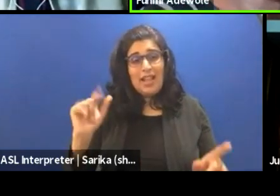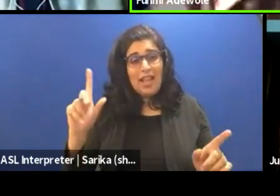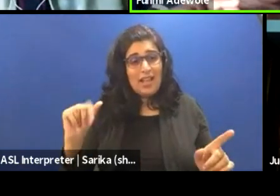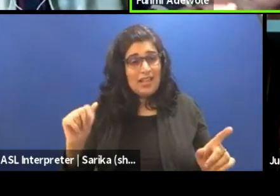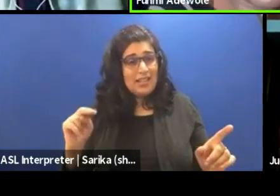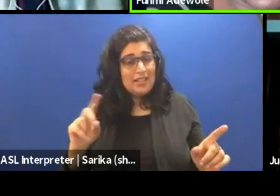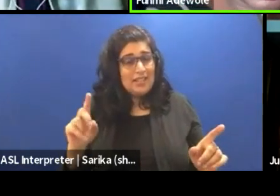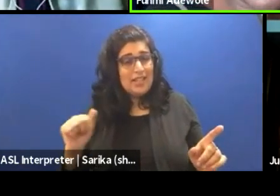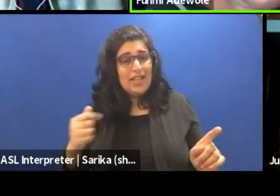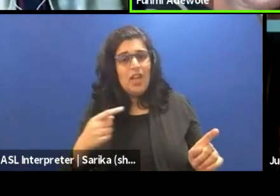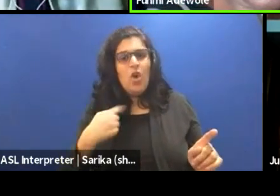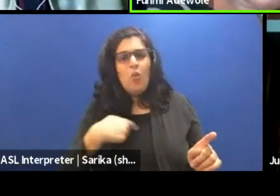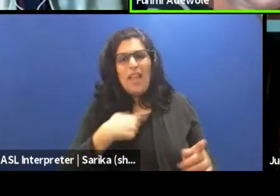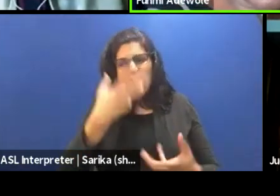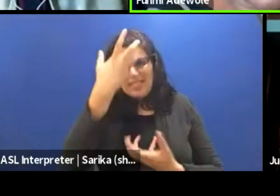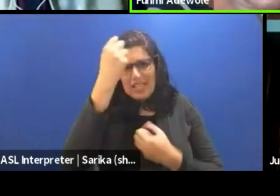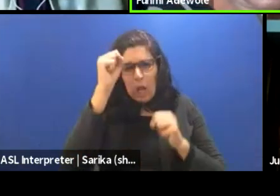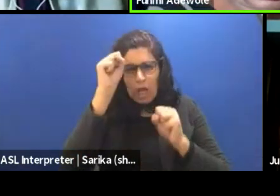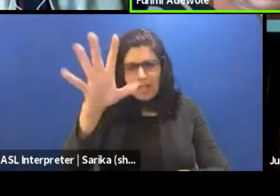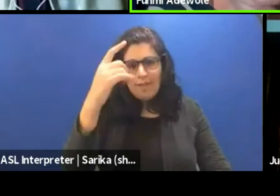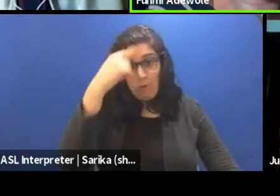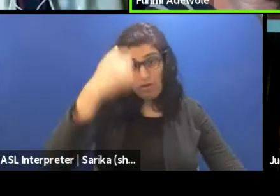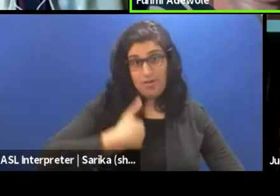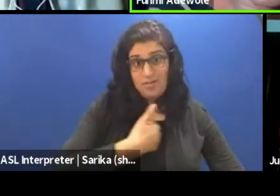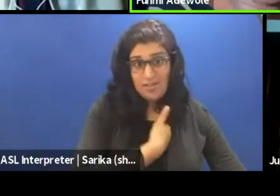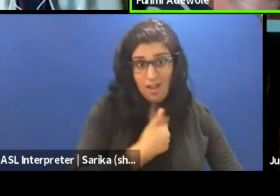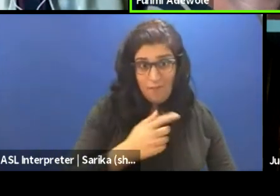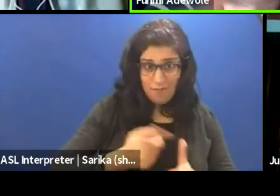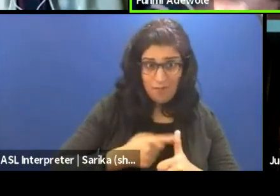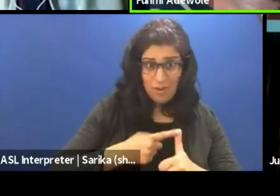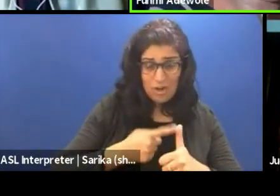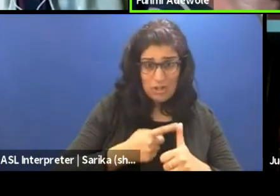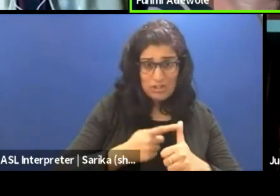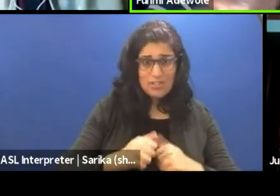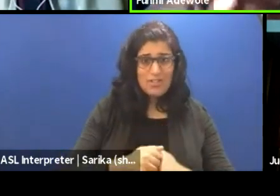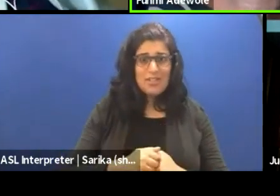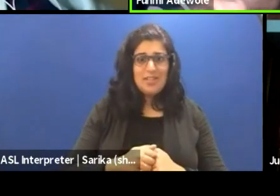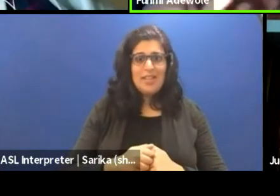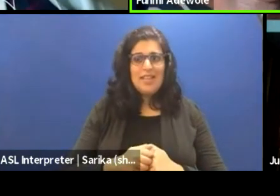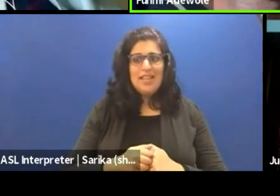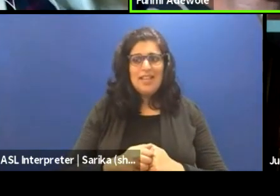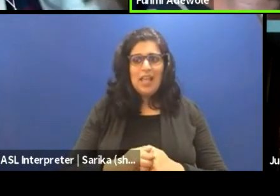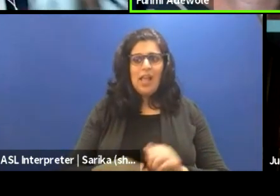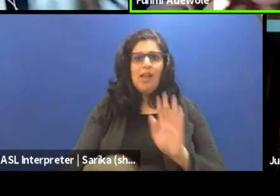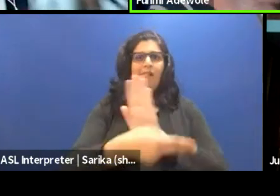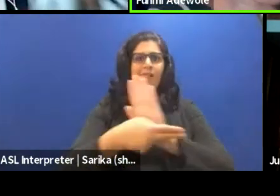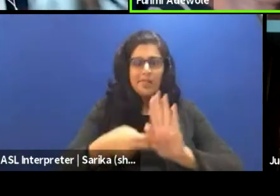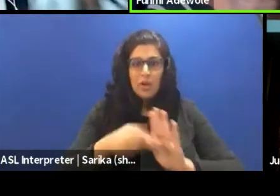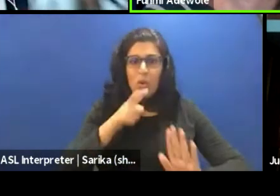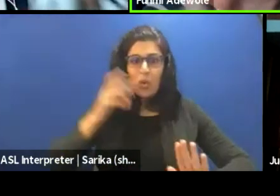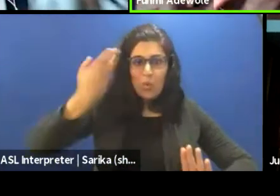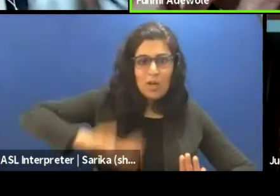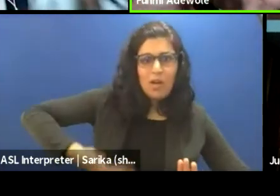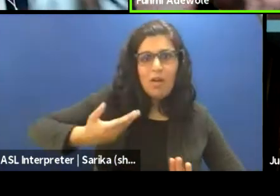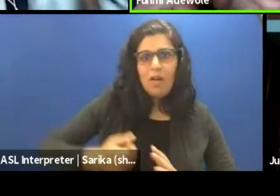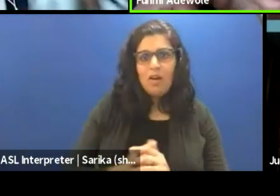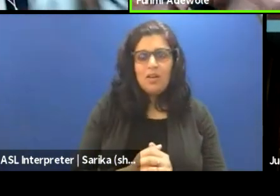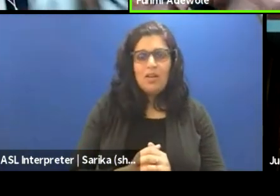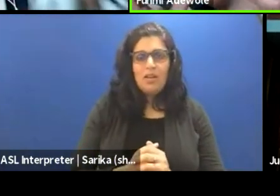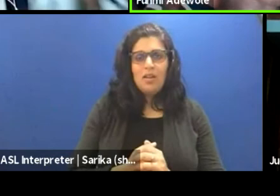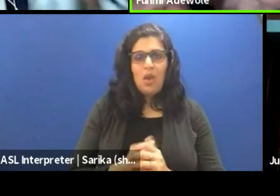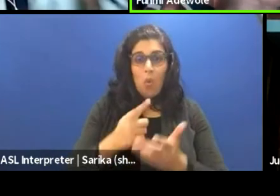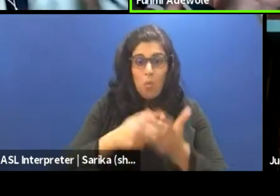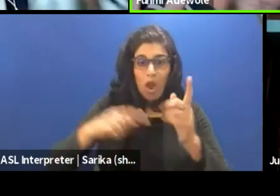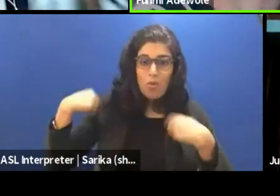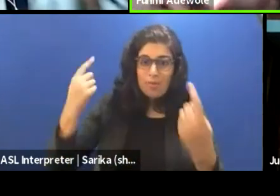decolonize it for ourselves and say who we are and what we've been doing with a